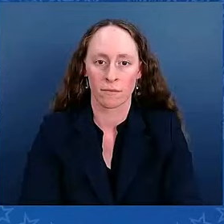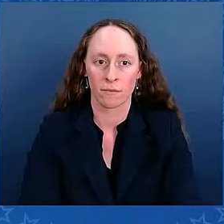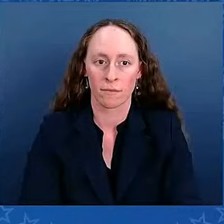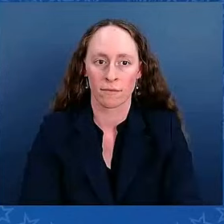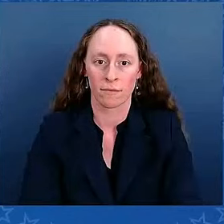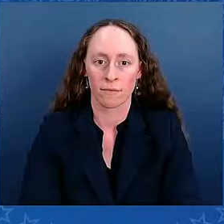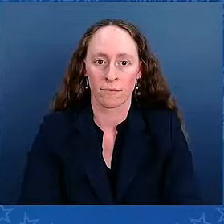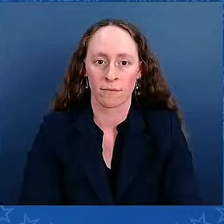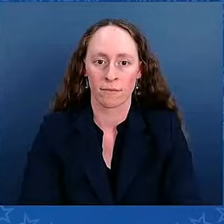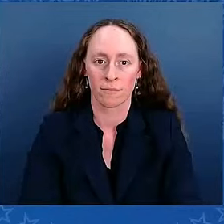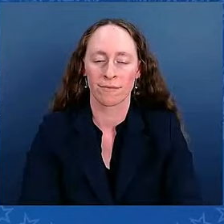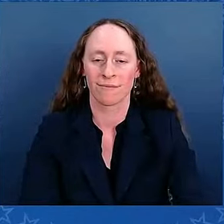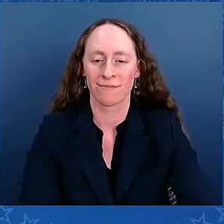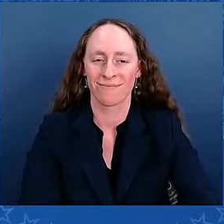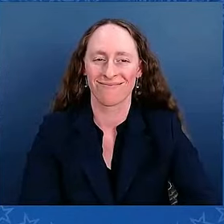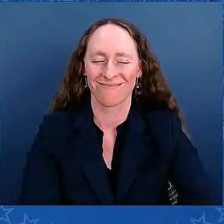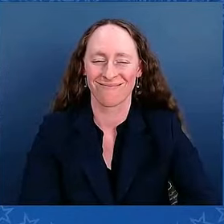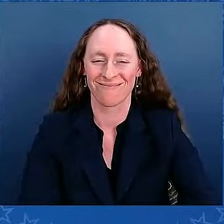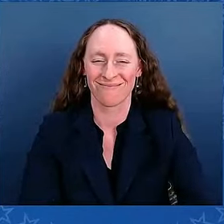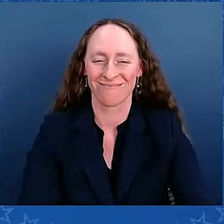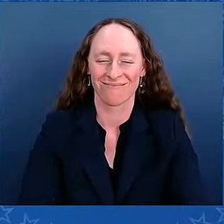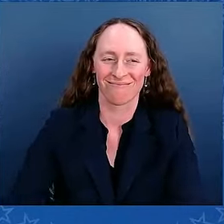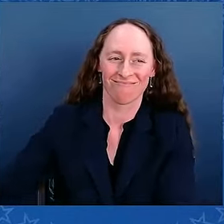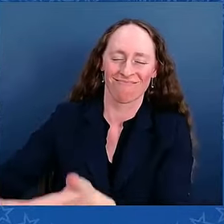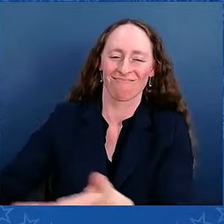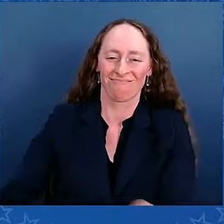Welcome, John Pishko and John Dean.